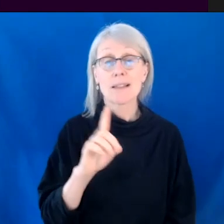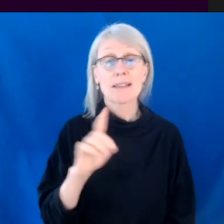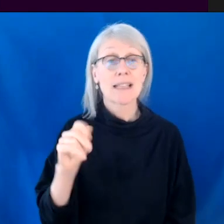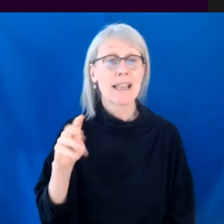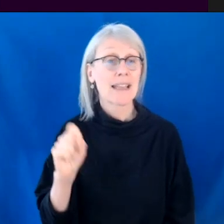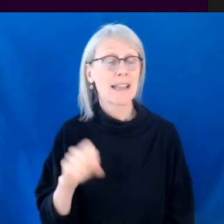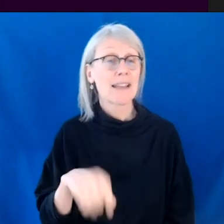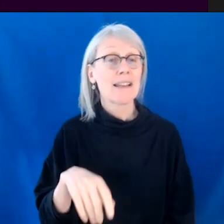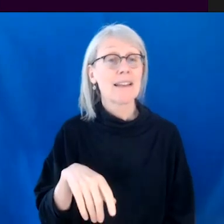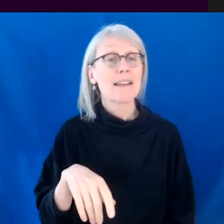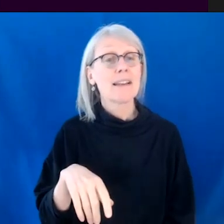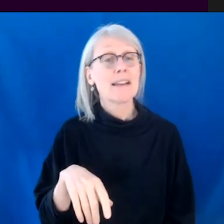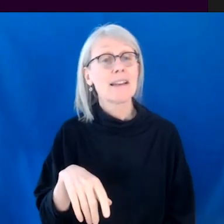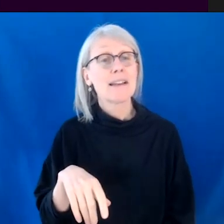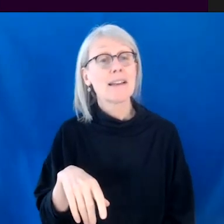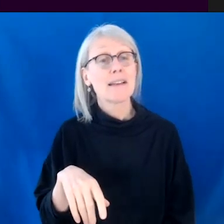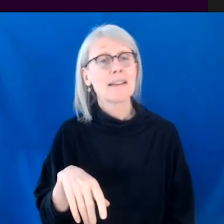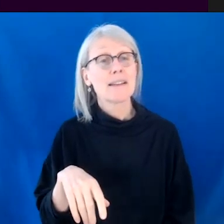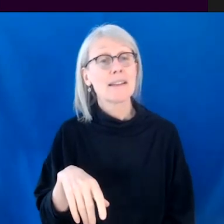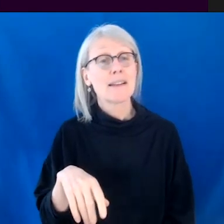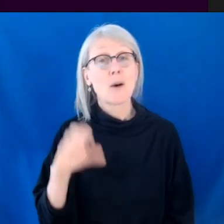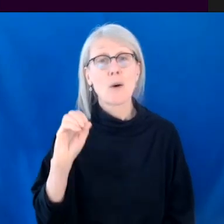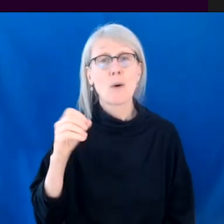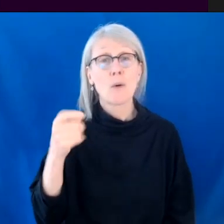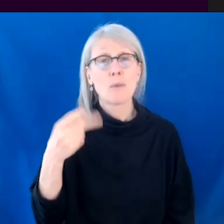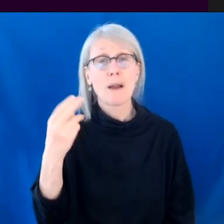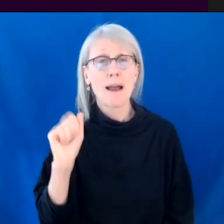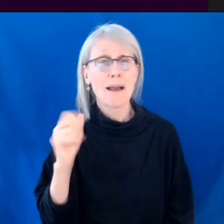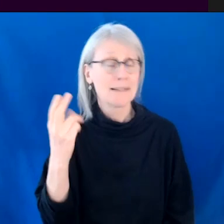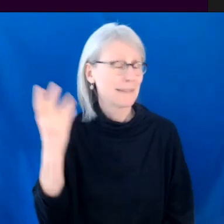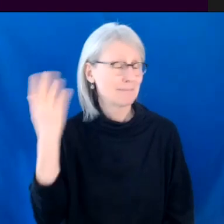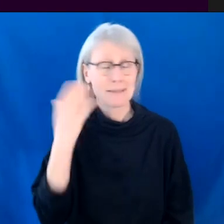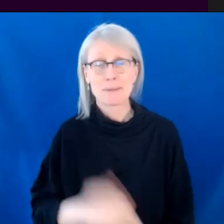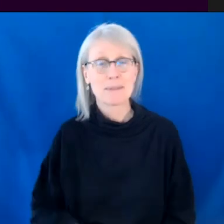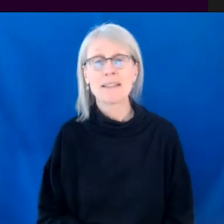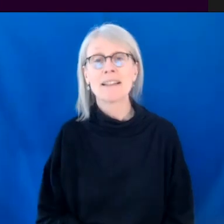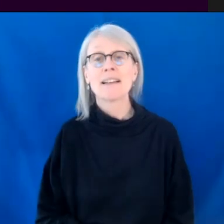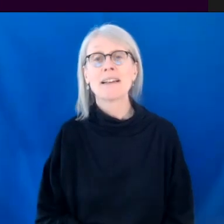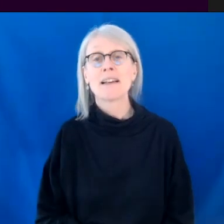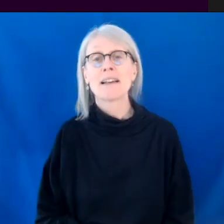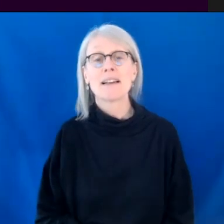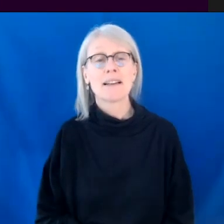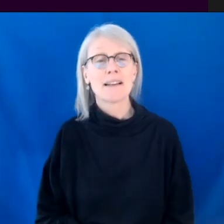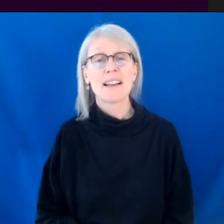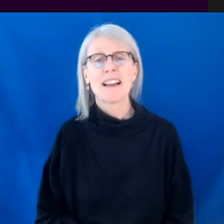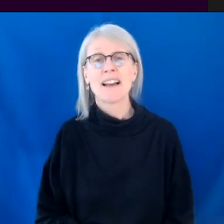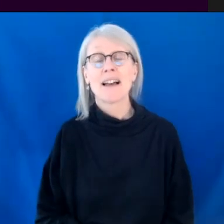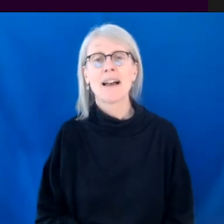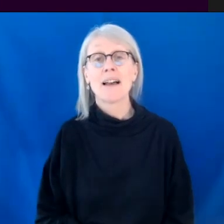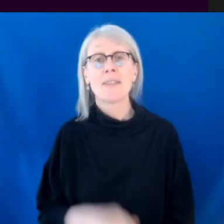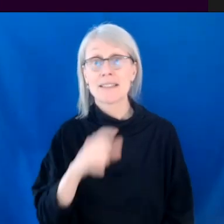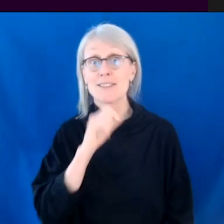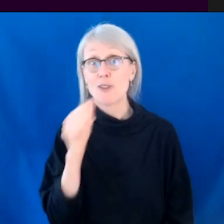Shonda Rhimes, um, uh, Oprah. don't know. All right. This one, this is not very